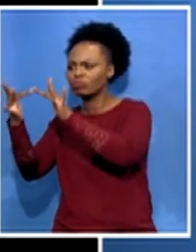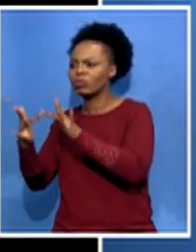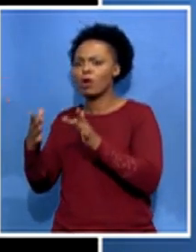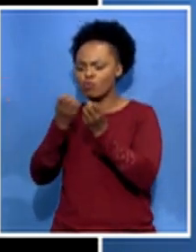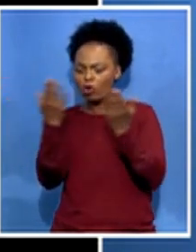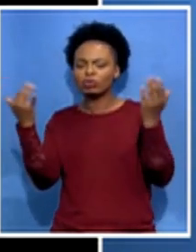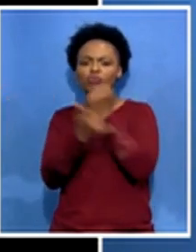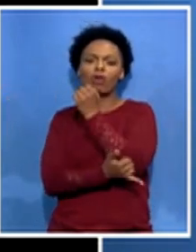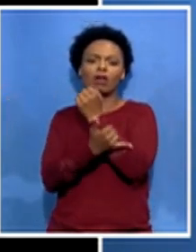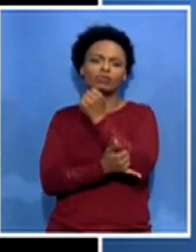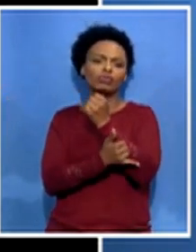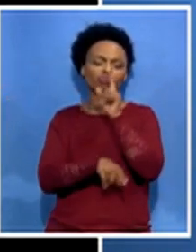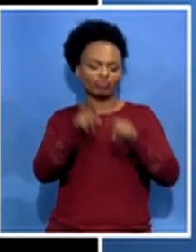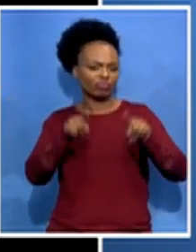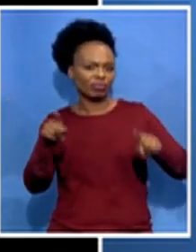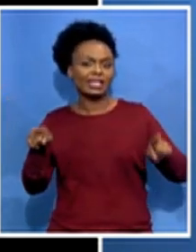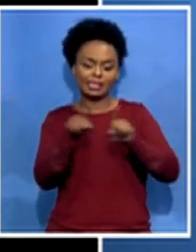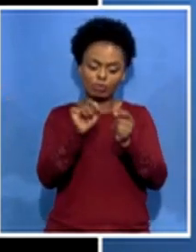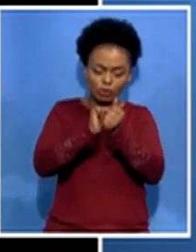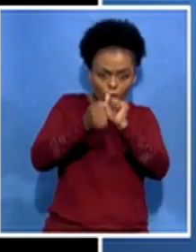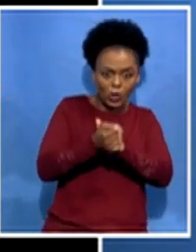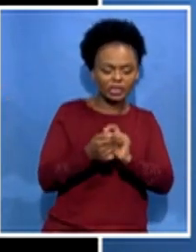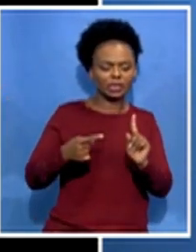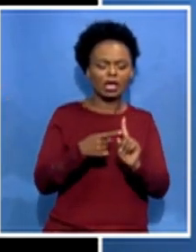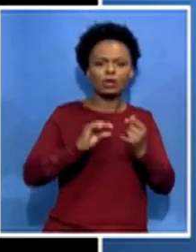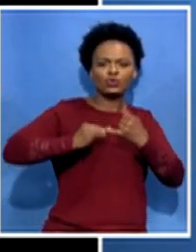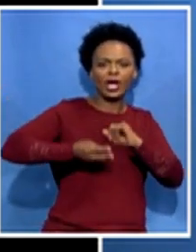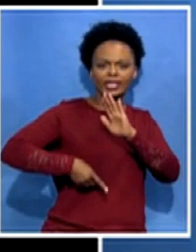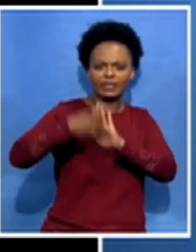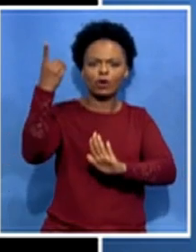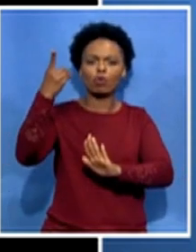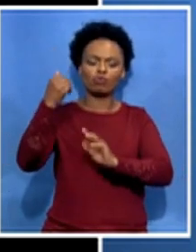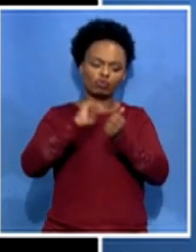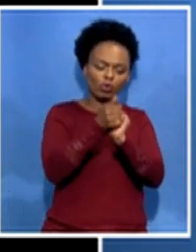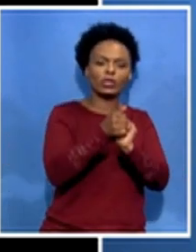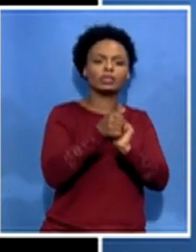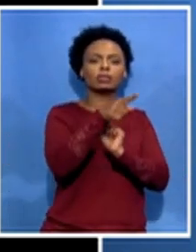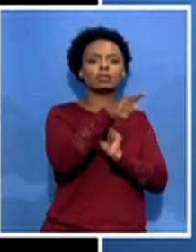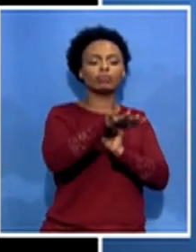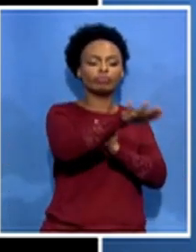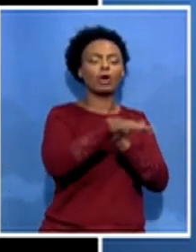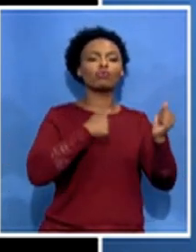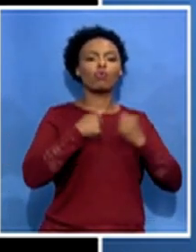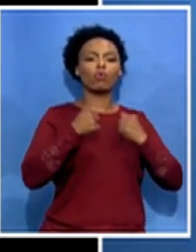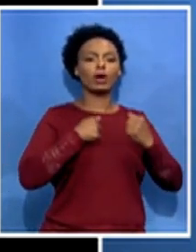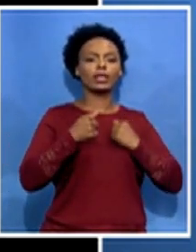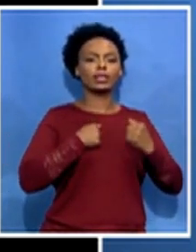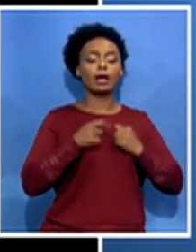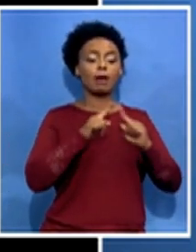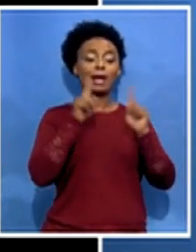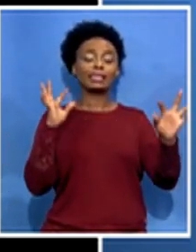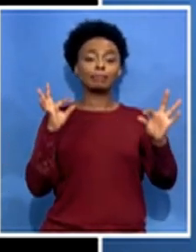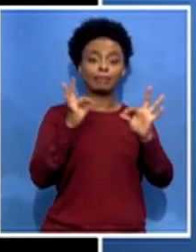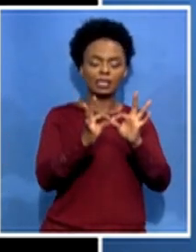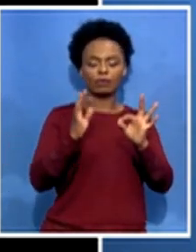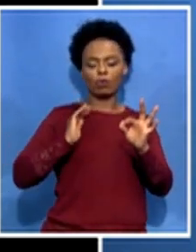sports in that country but also women in particular are at the center of all the development